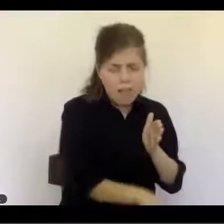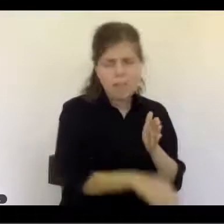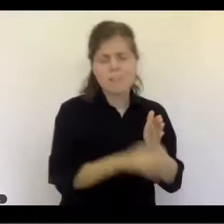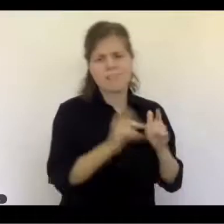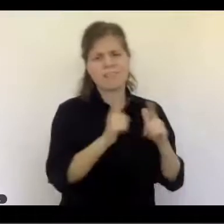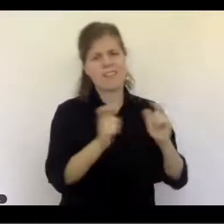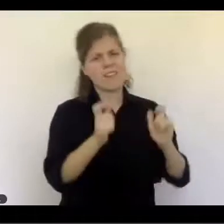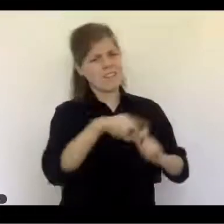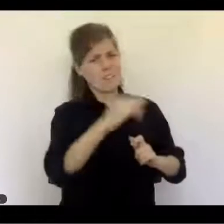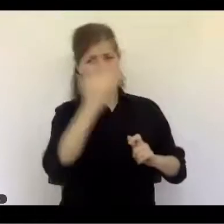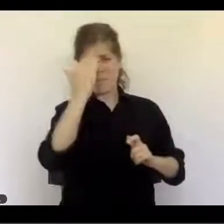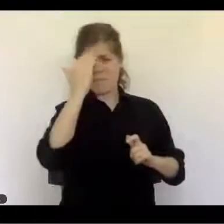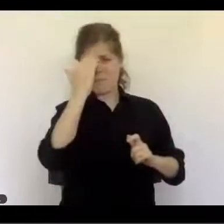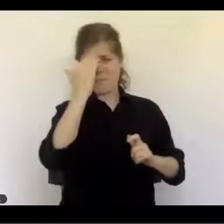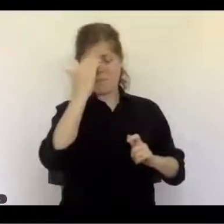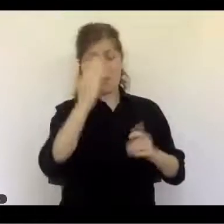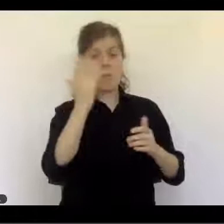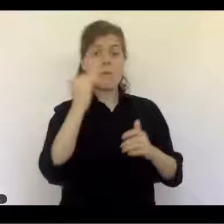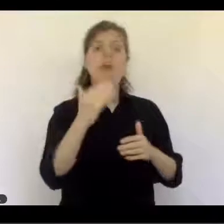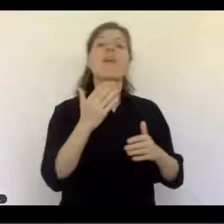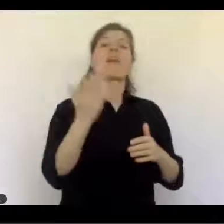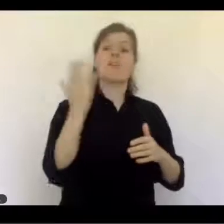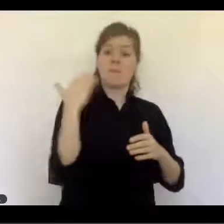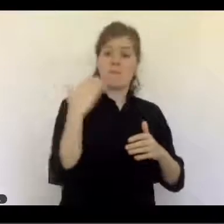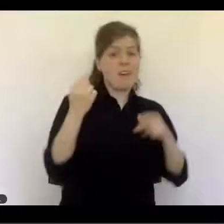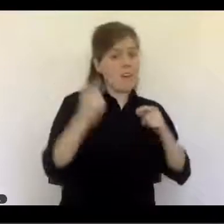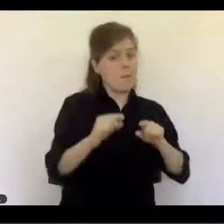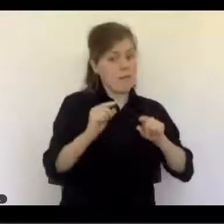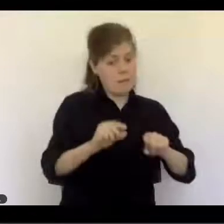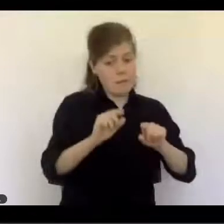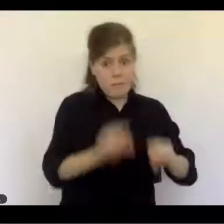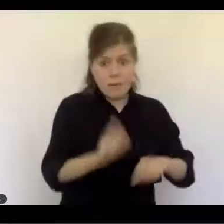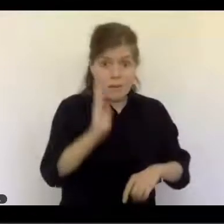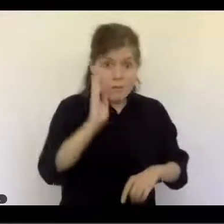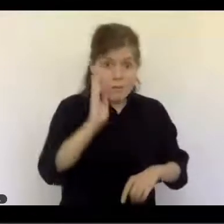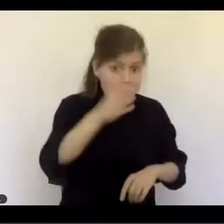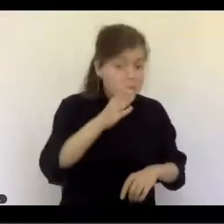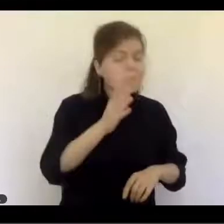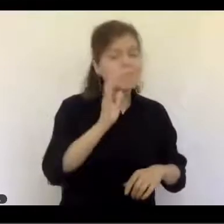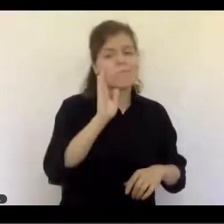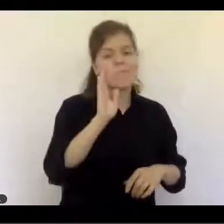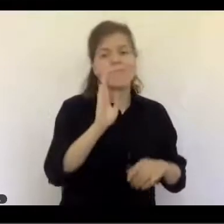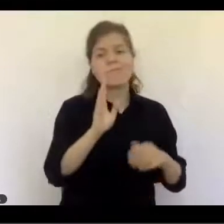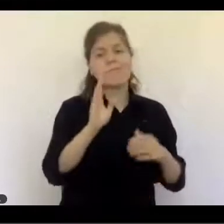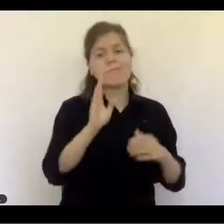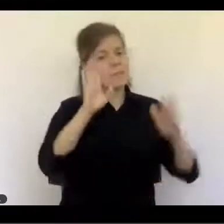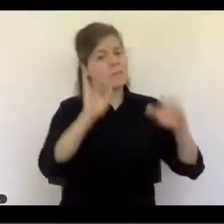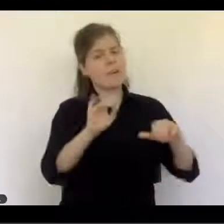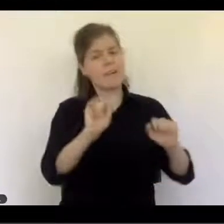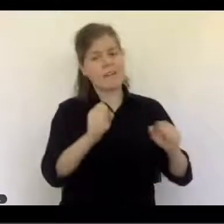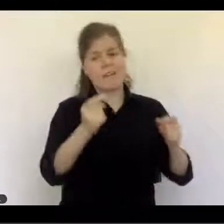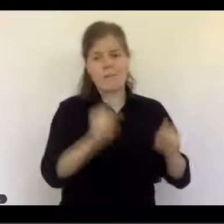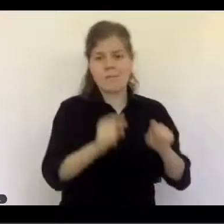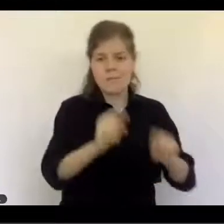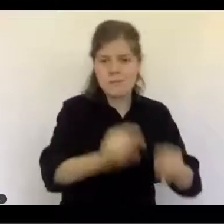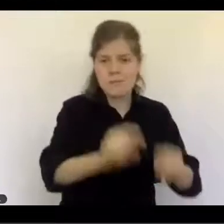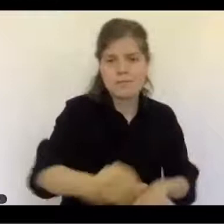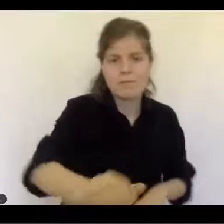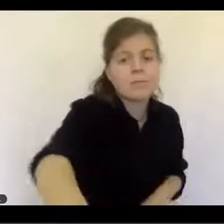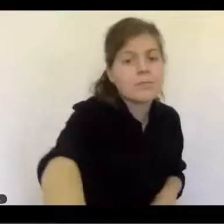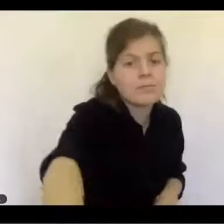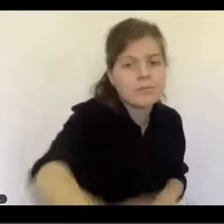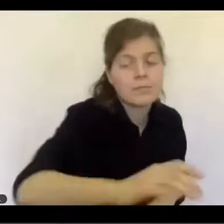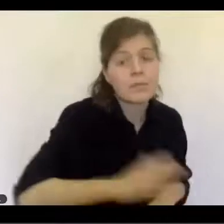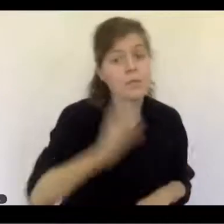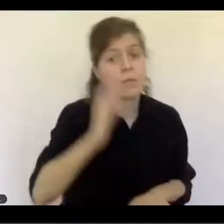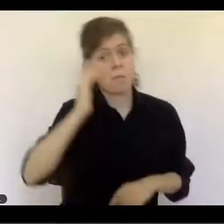time. And the new normal is that it will happen again, because of relationships that we have not sustained, we're